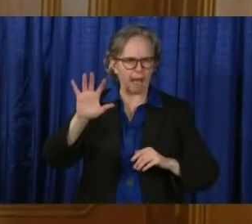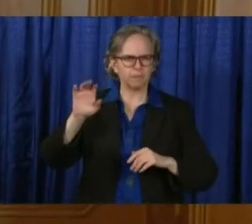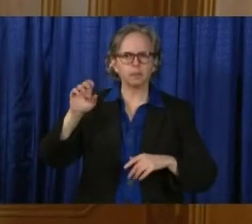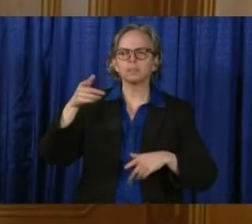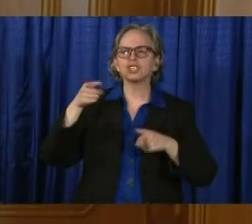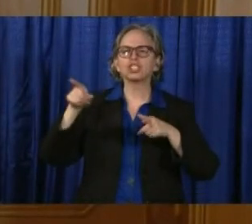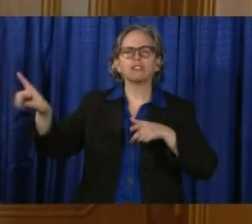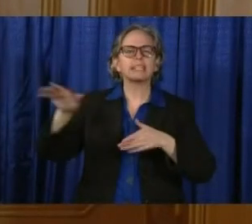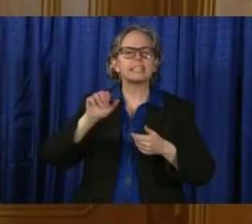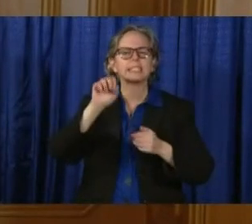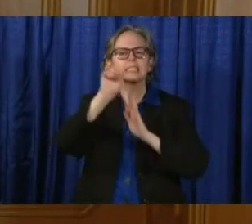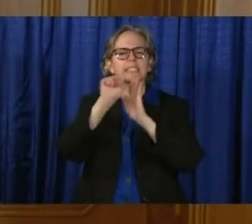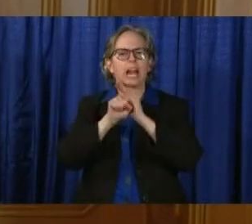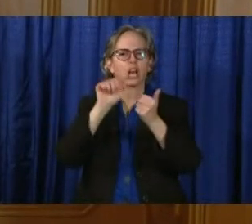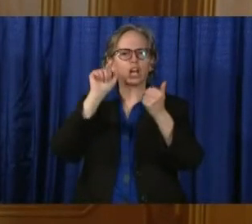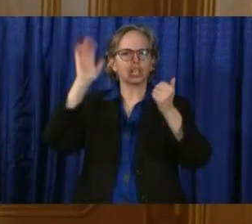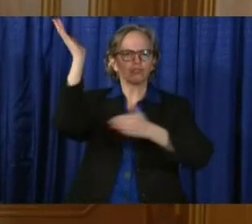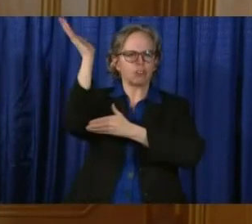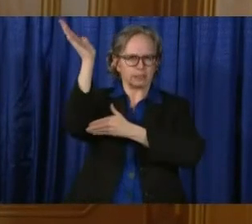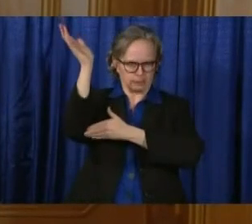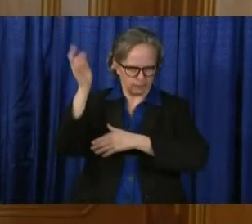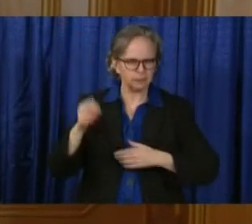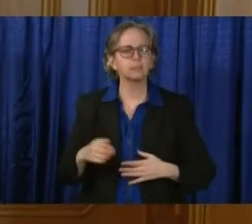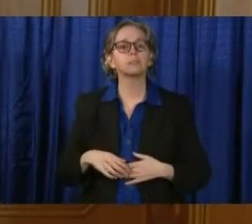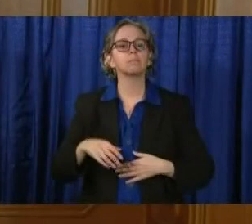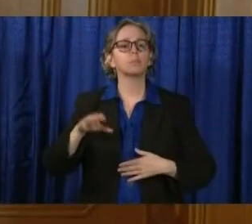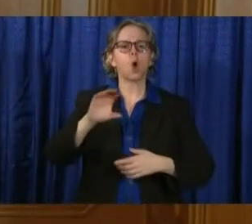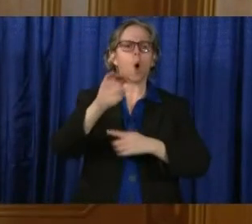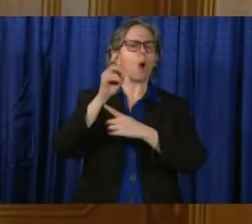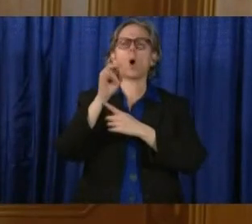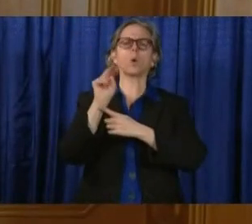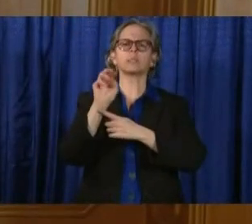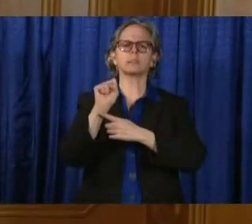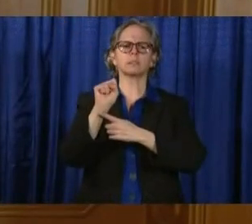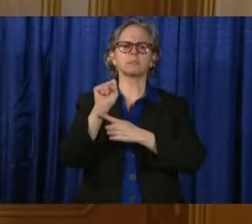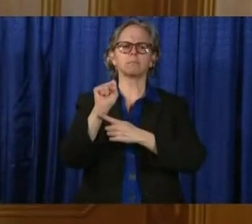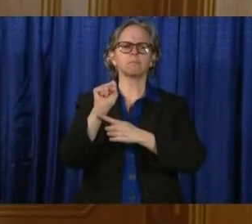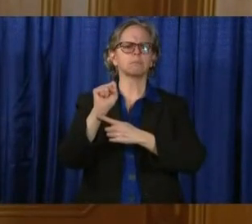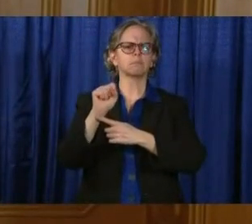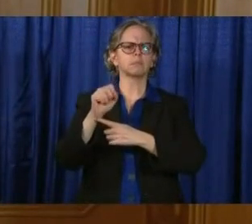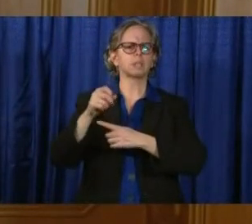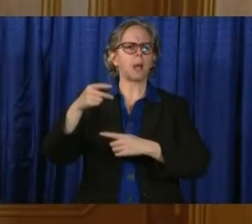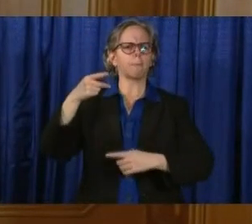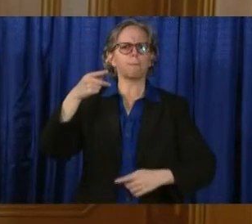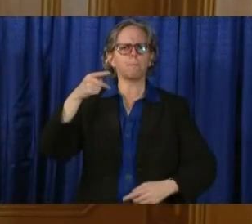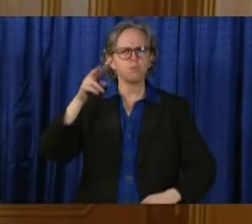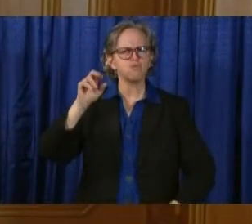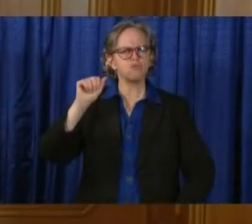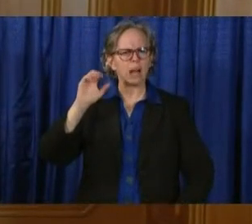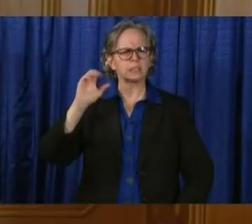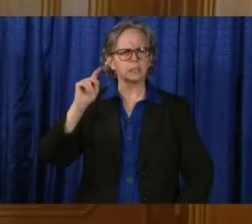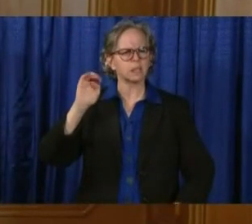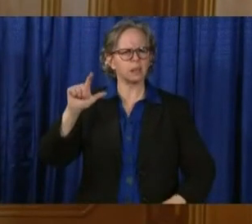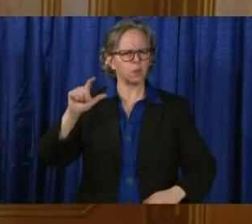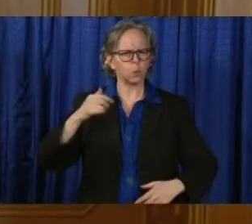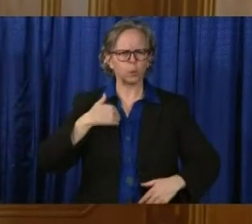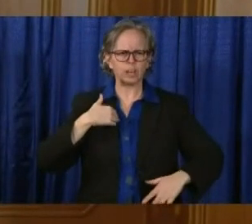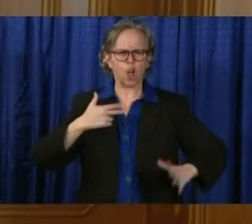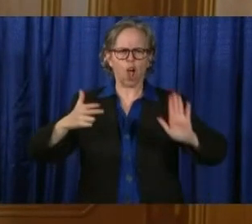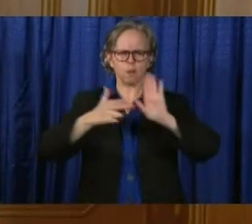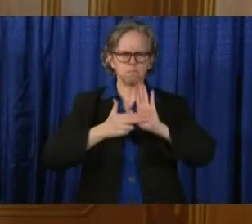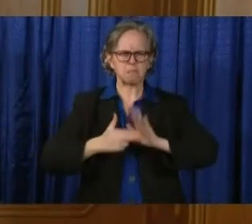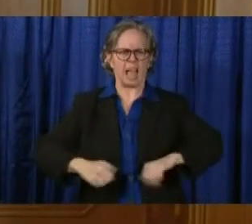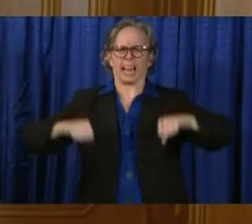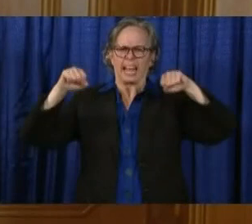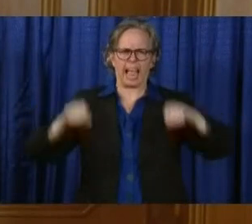Ohioans are practical. We are a can-do people. Give us a problem. We'll give you a solution.